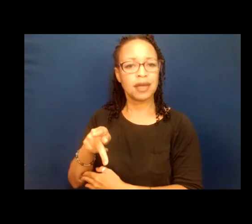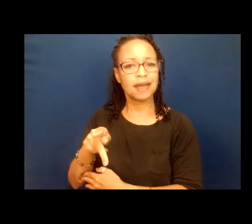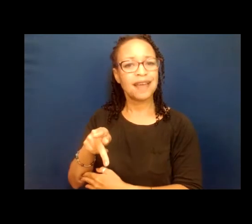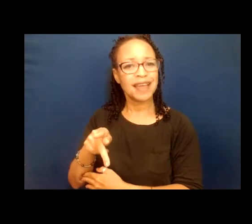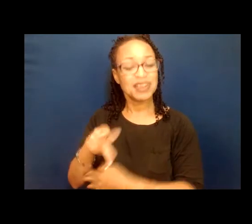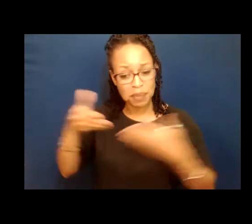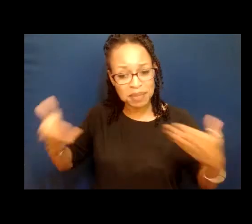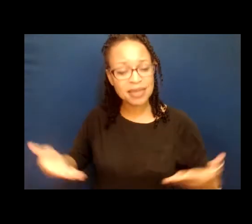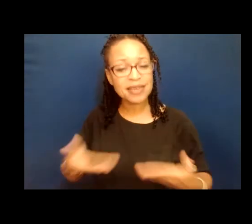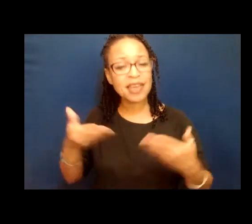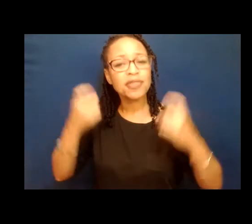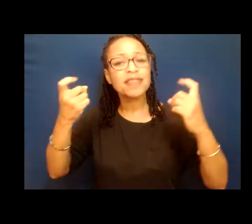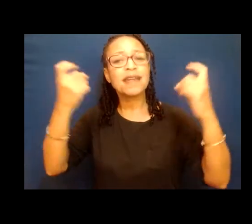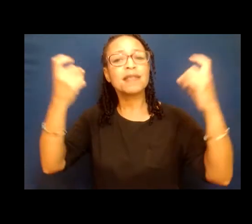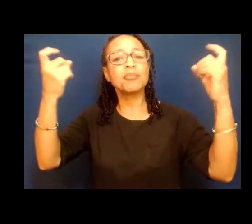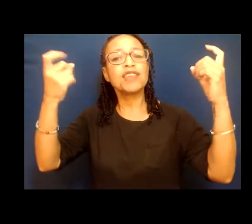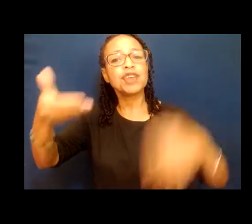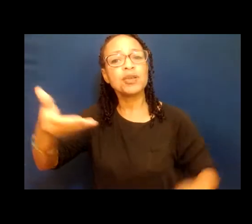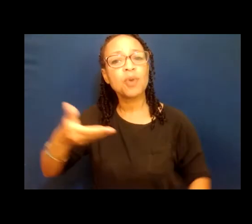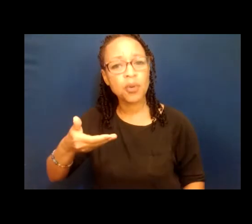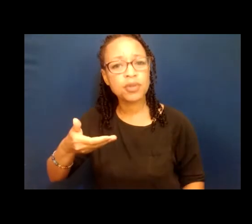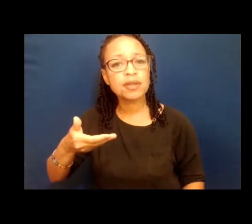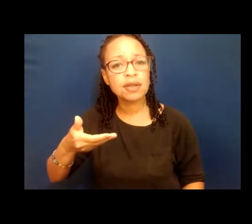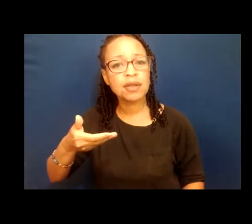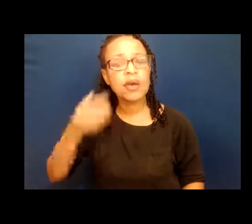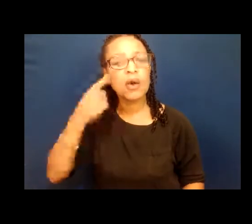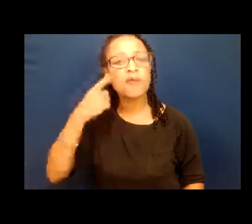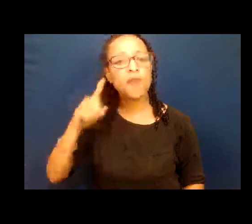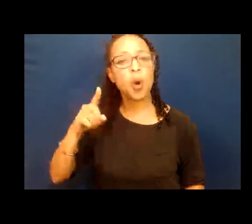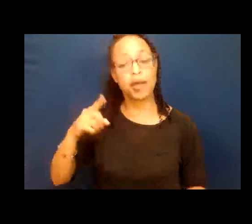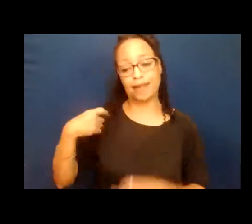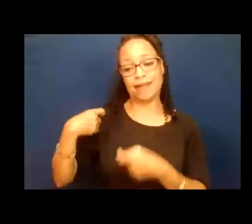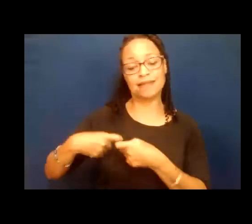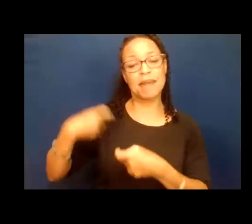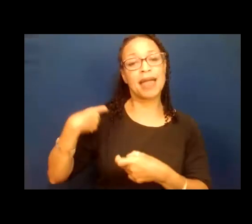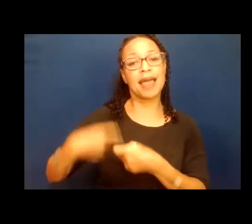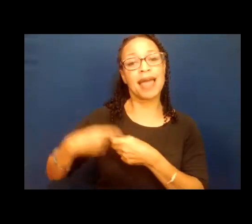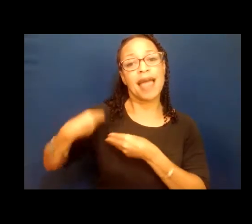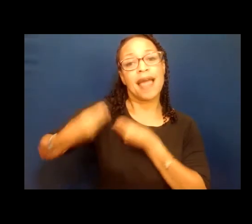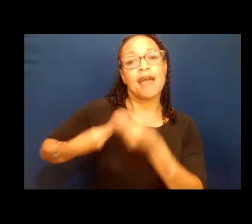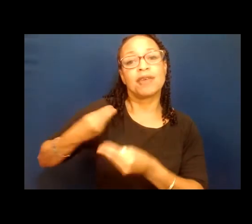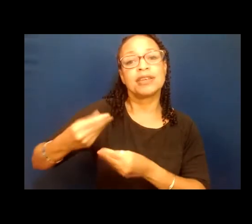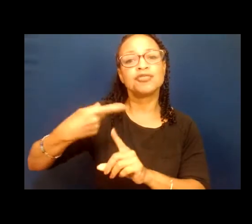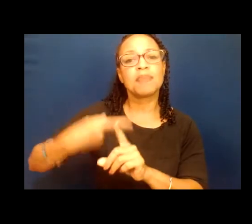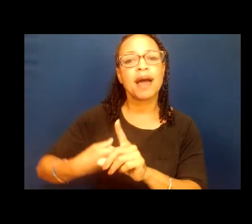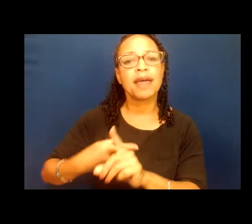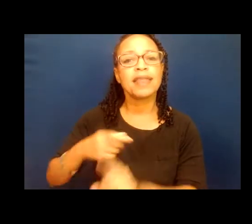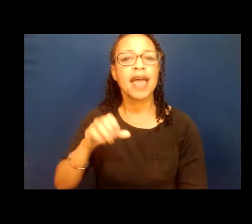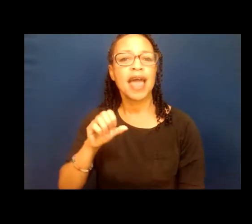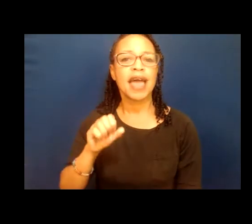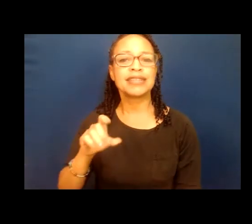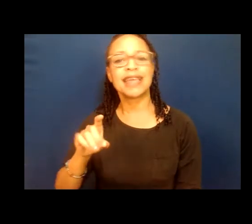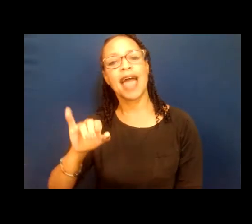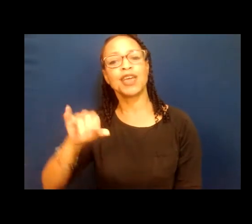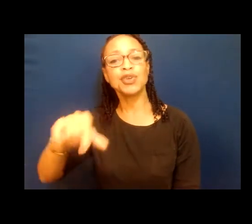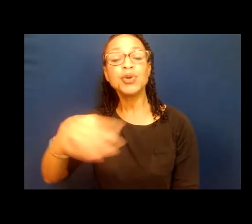de la herencia latina. Agradezco a Unite Here por su participación también y todos los días